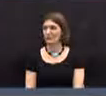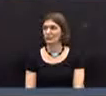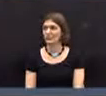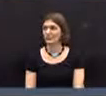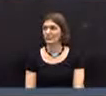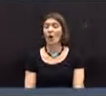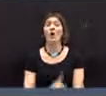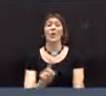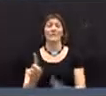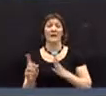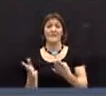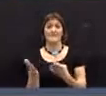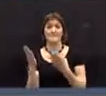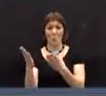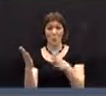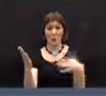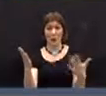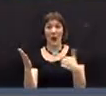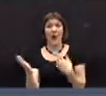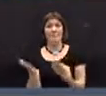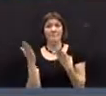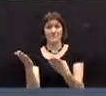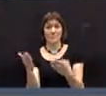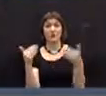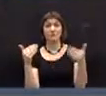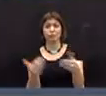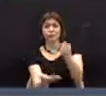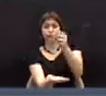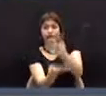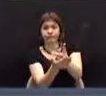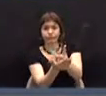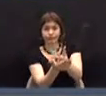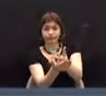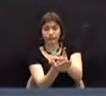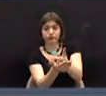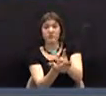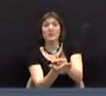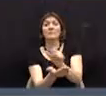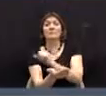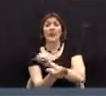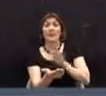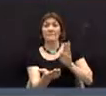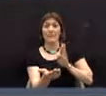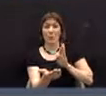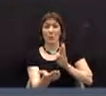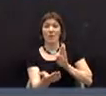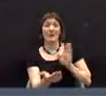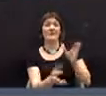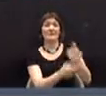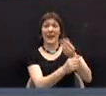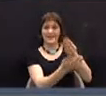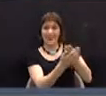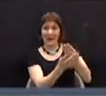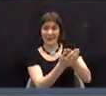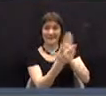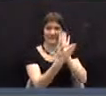So the motion is, I move to authorize the select board to redirect funds